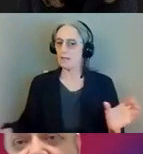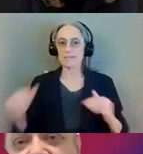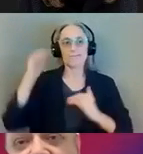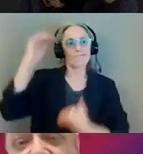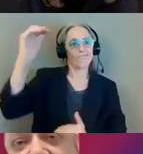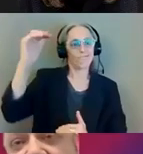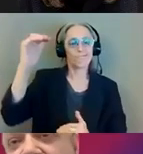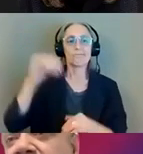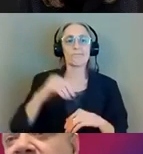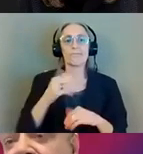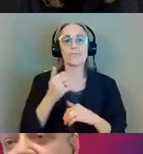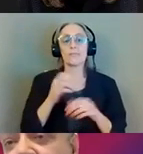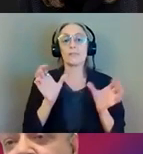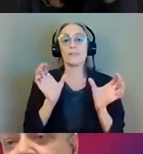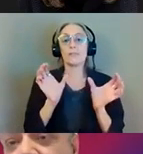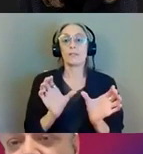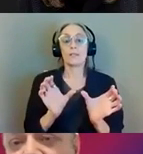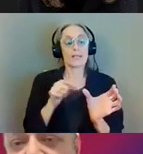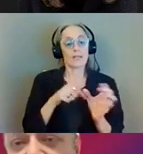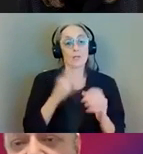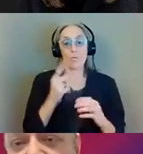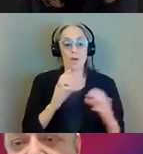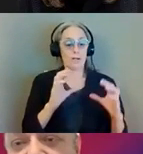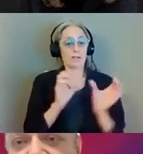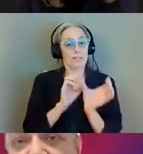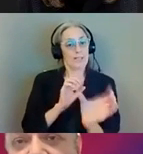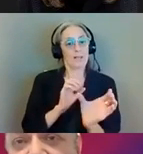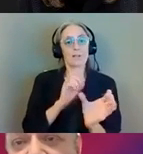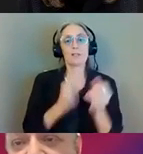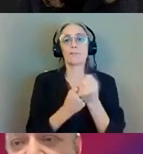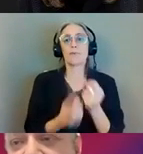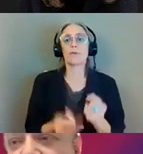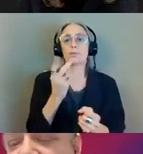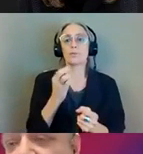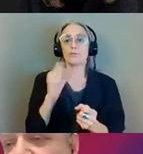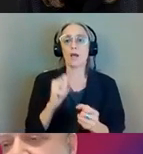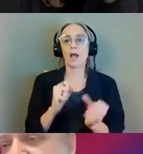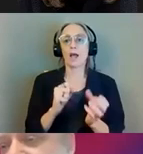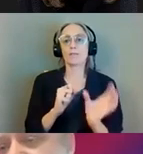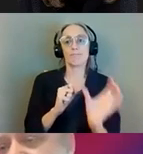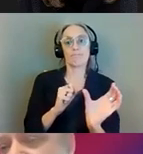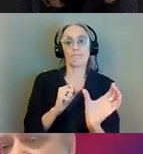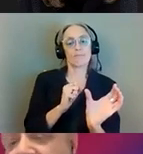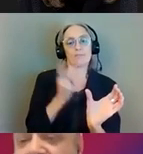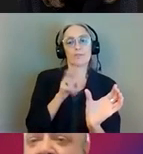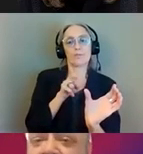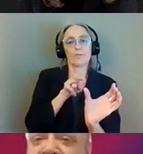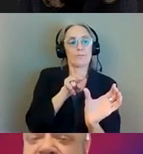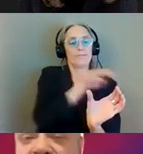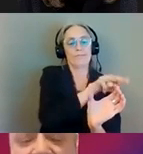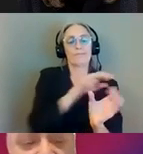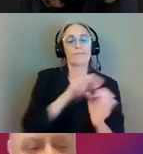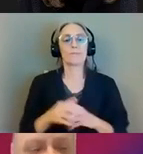up uh two tracks next slide so again you know following the